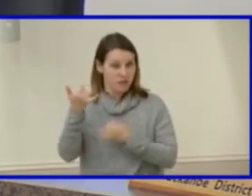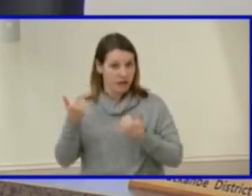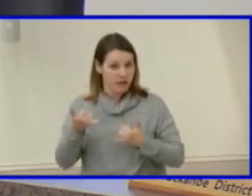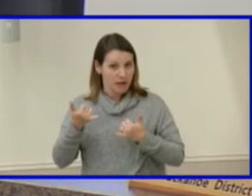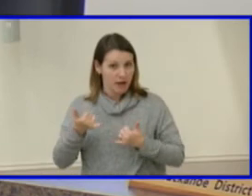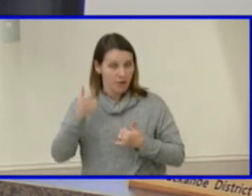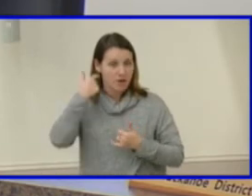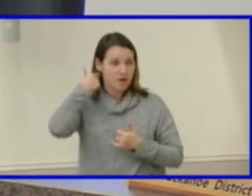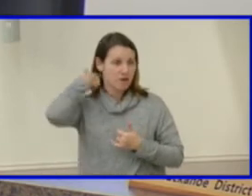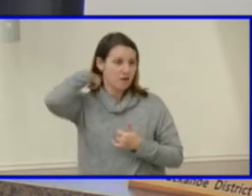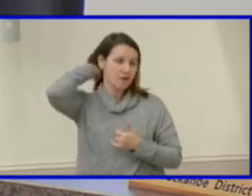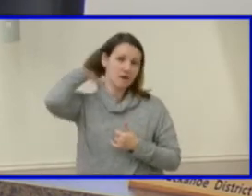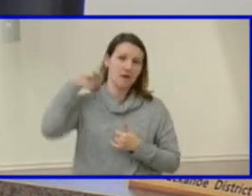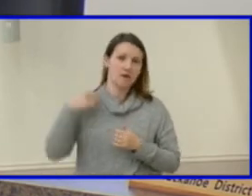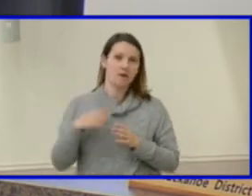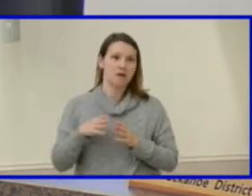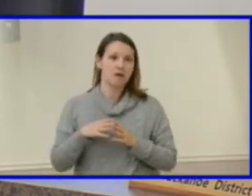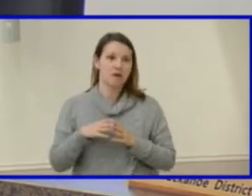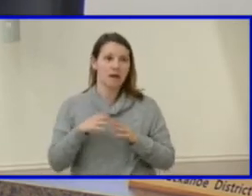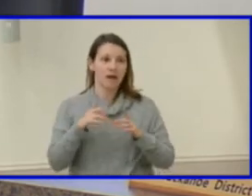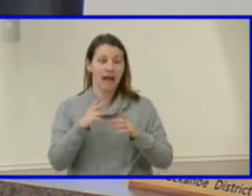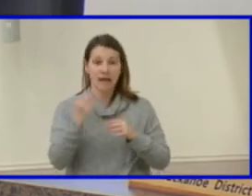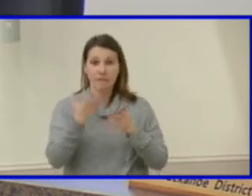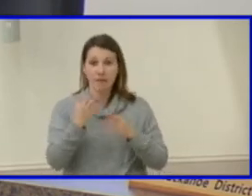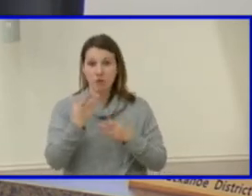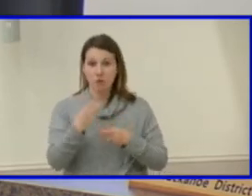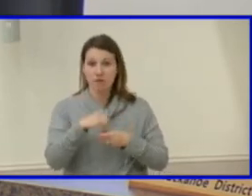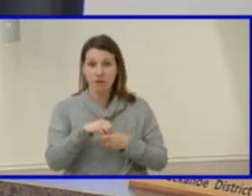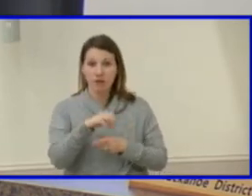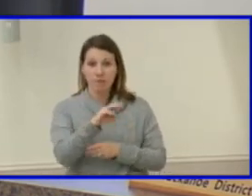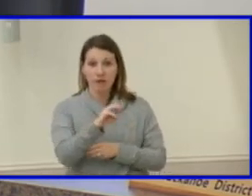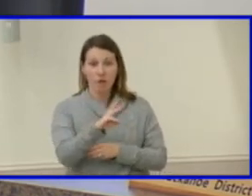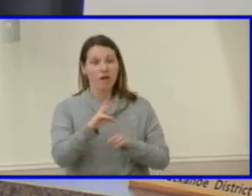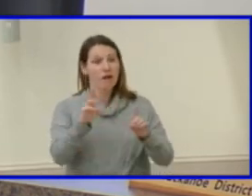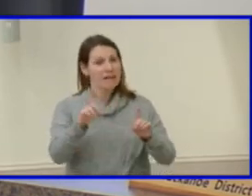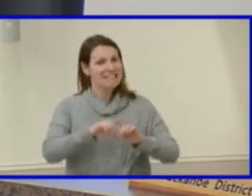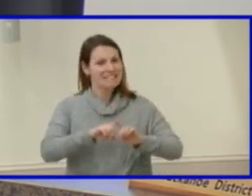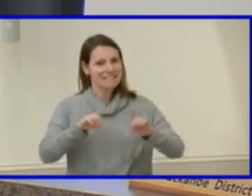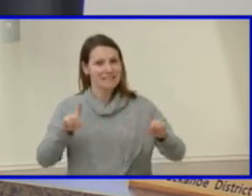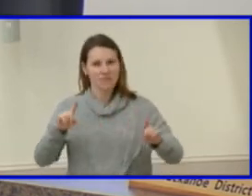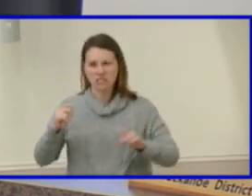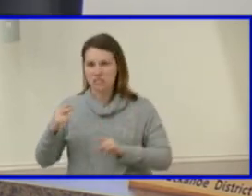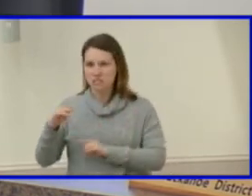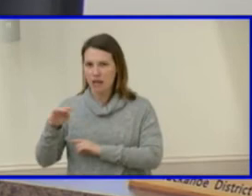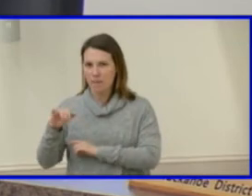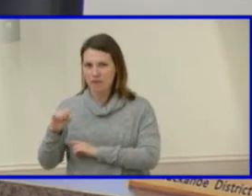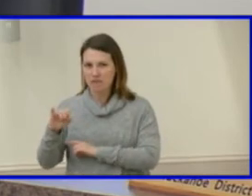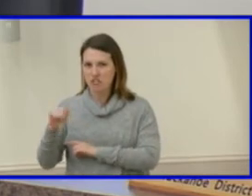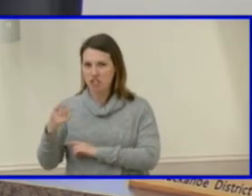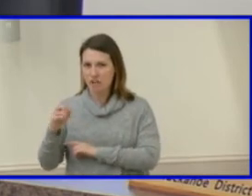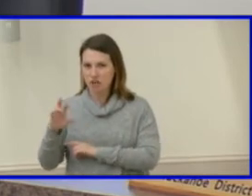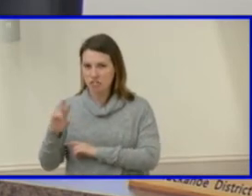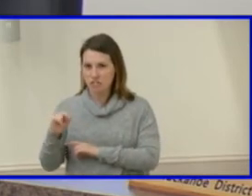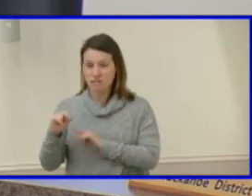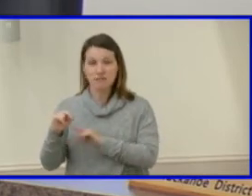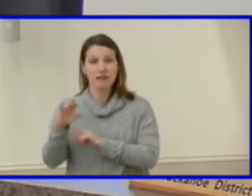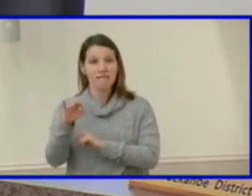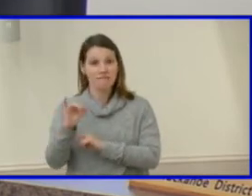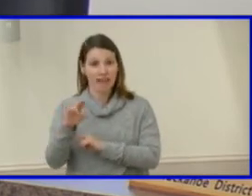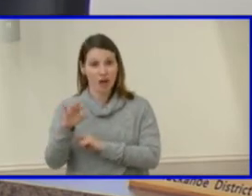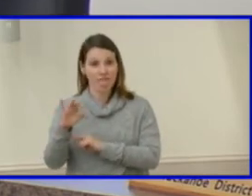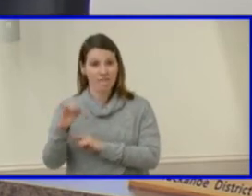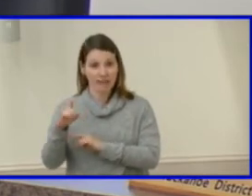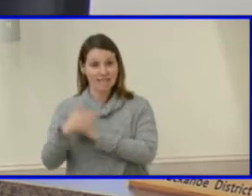their involvement, our involvement with Maggie Walker, unlike Thomas Jefferson, which Mrs. Ogburn referred to in Fairfax County, which is a Fairfax County